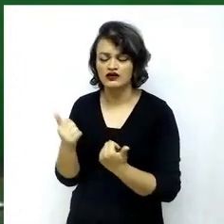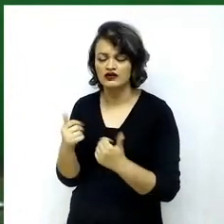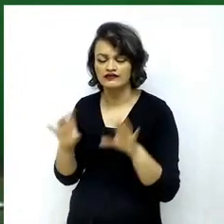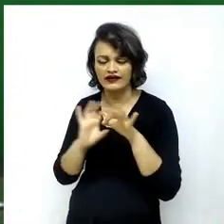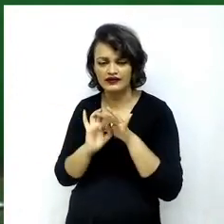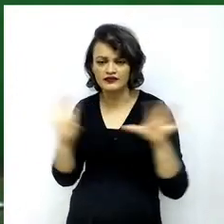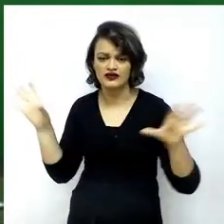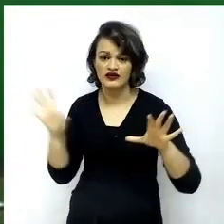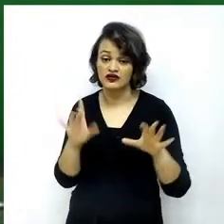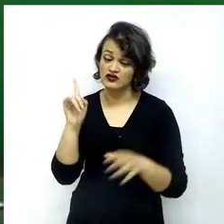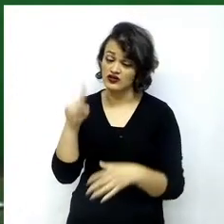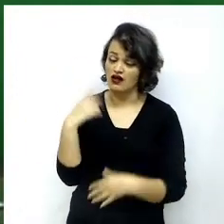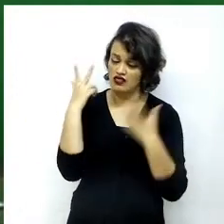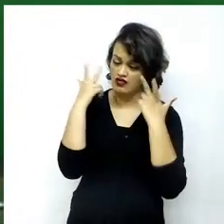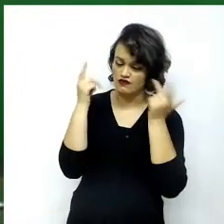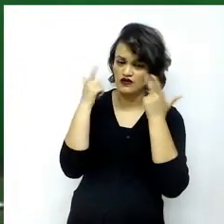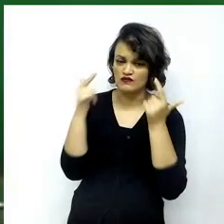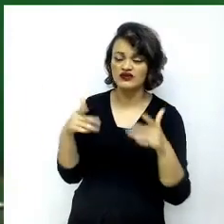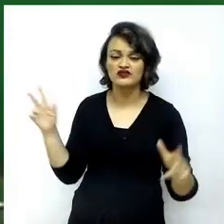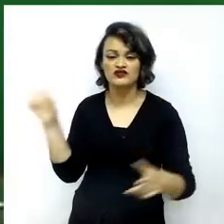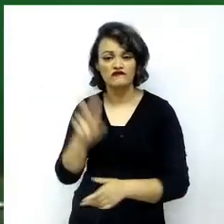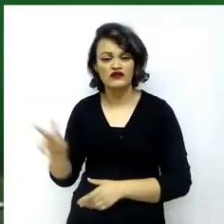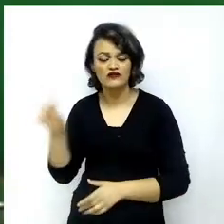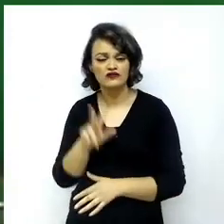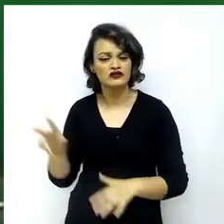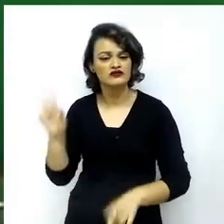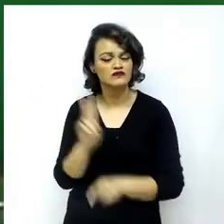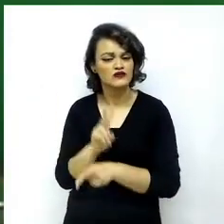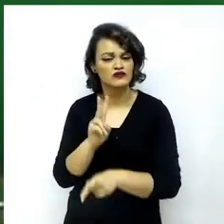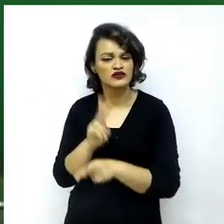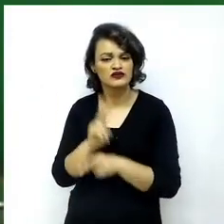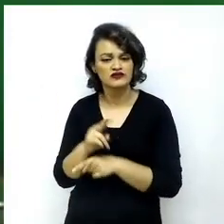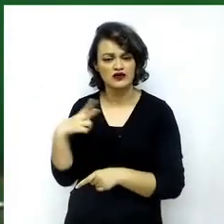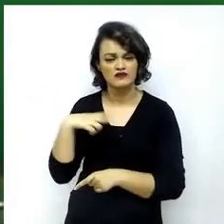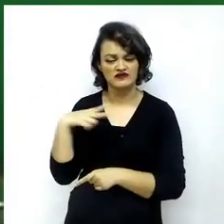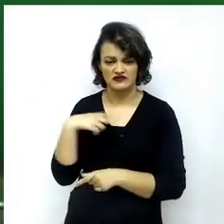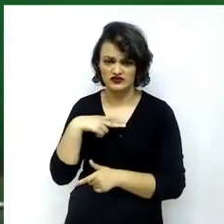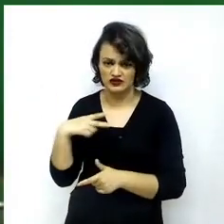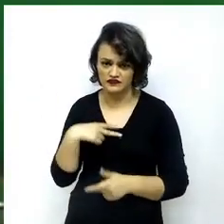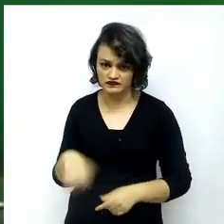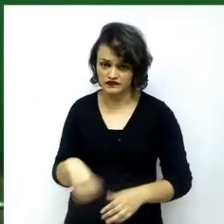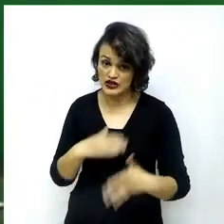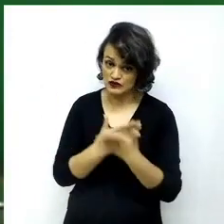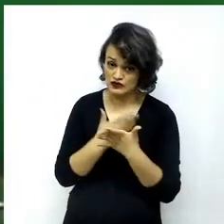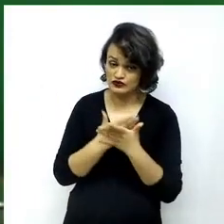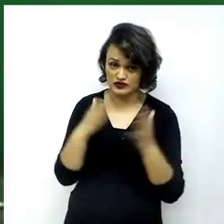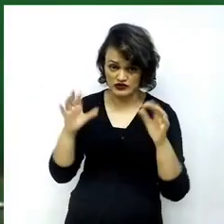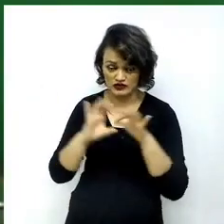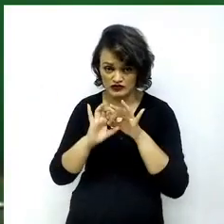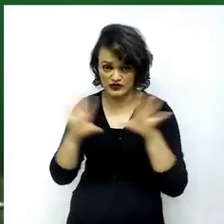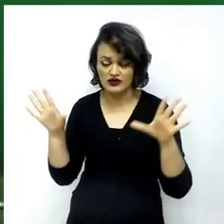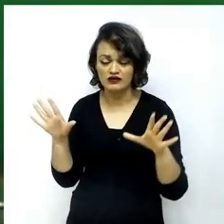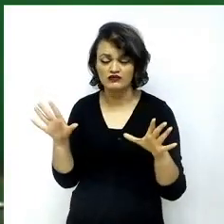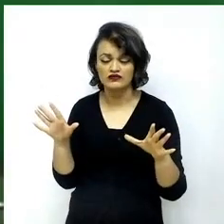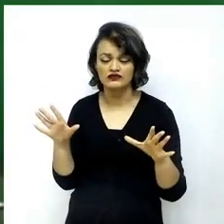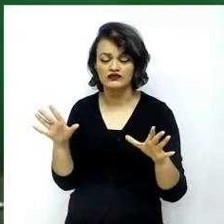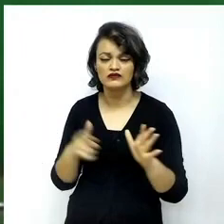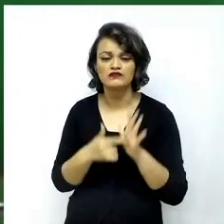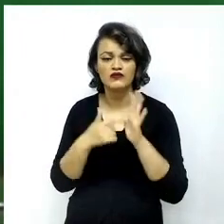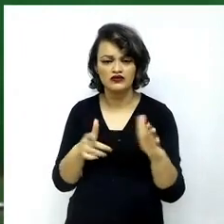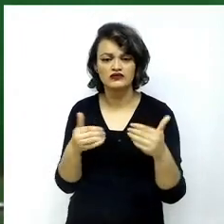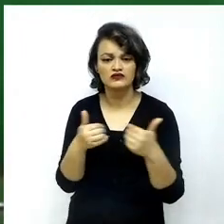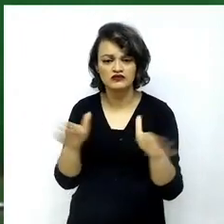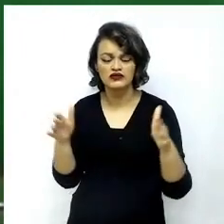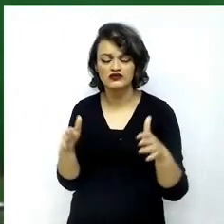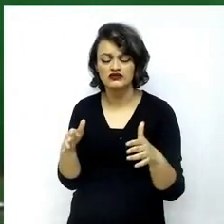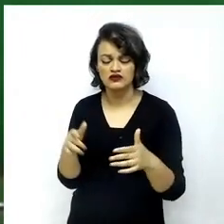The report's conclusions are in line with the new openness Brazil professes to new technologies. It also provides meaningful inputs for